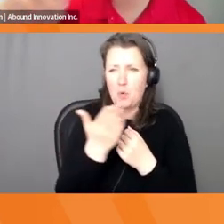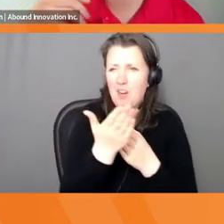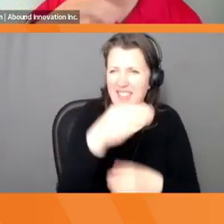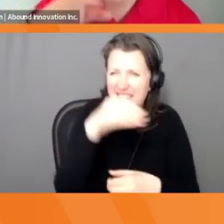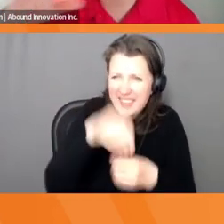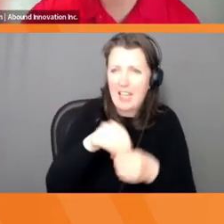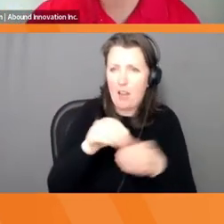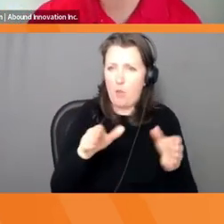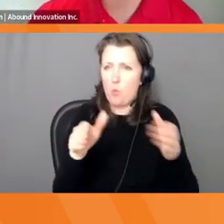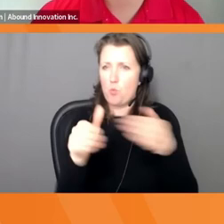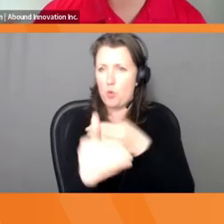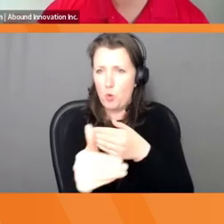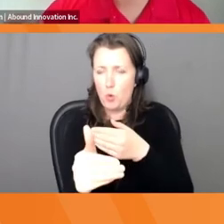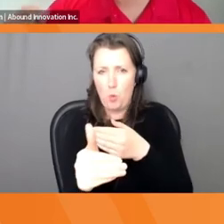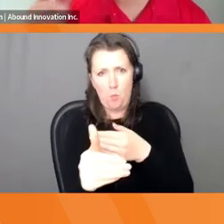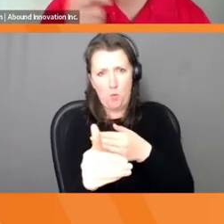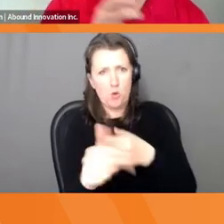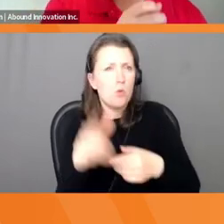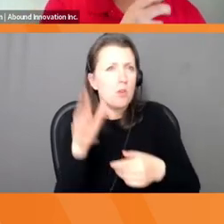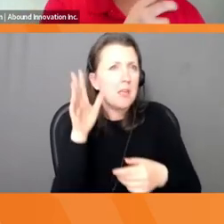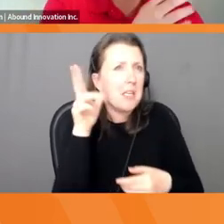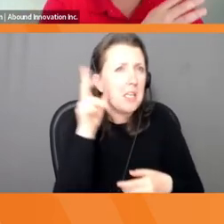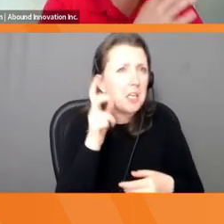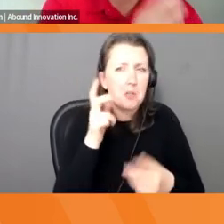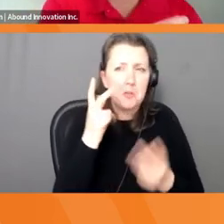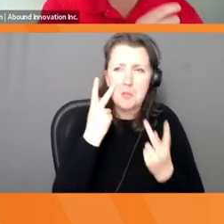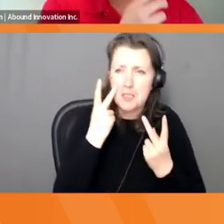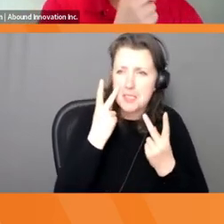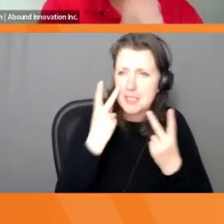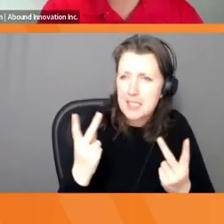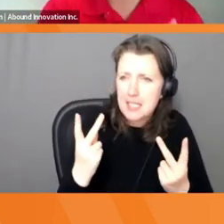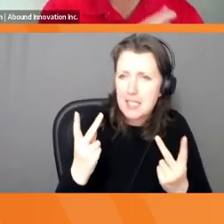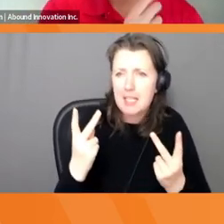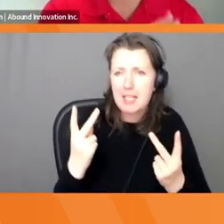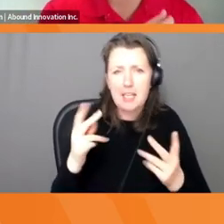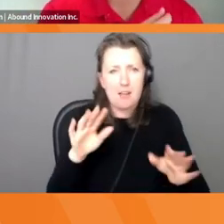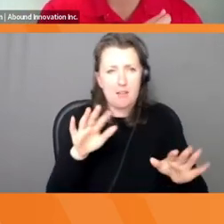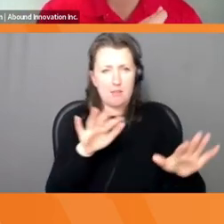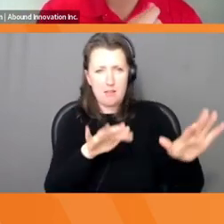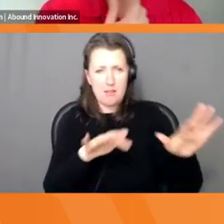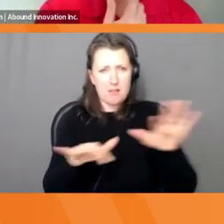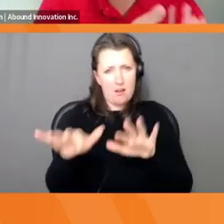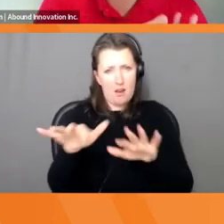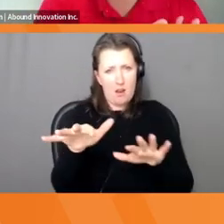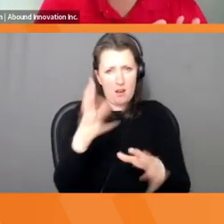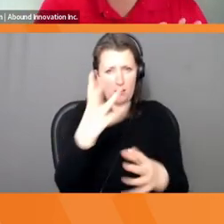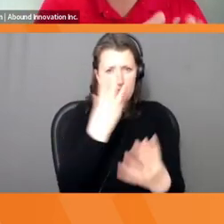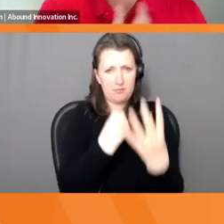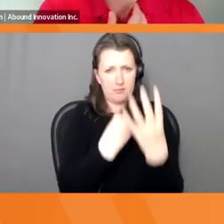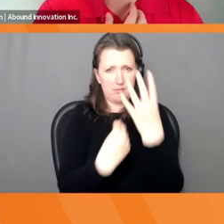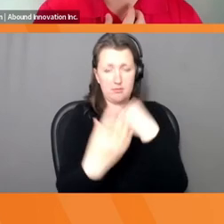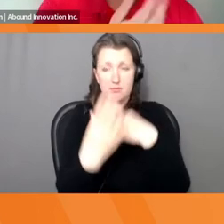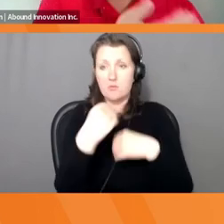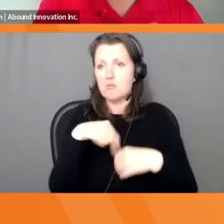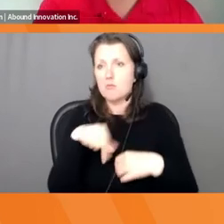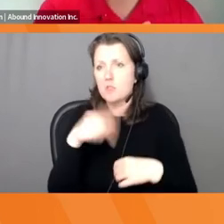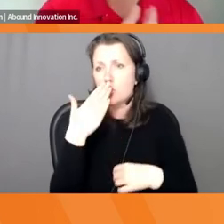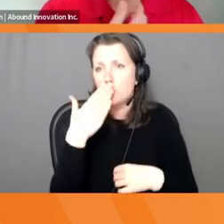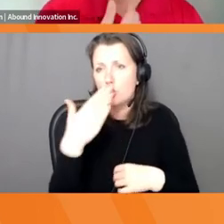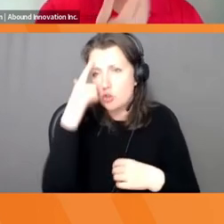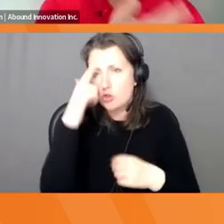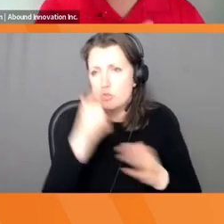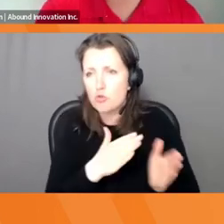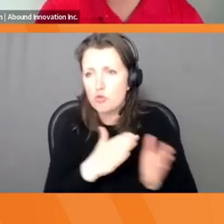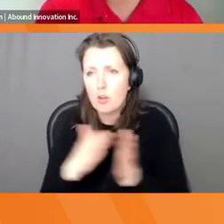interact with people, all those types of things. This is really honestly, of the best techniques that you can use to understand people's, uh, pains